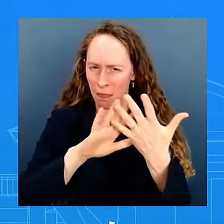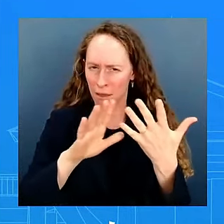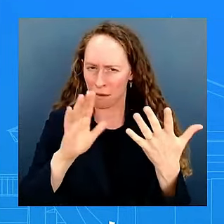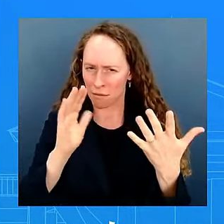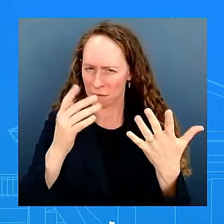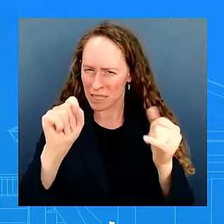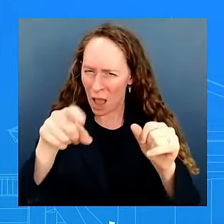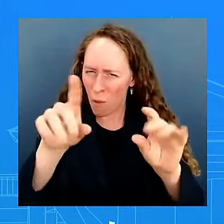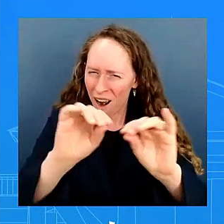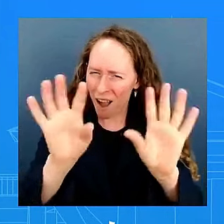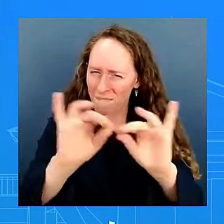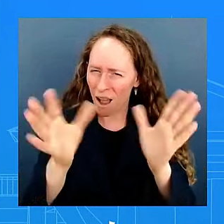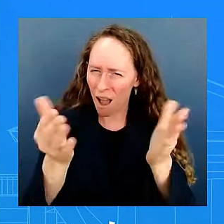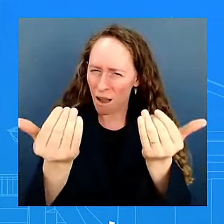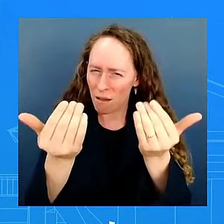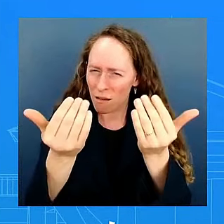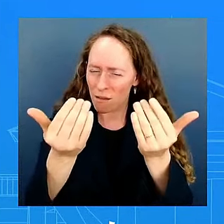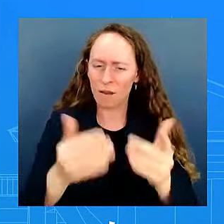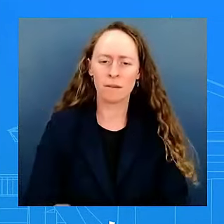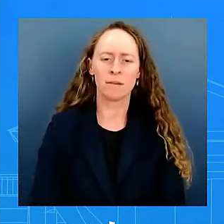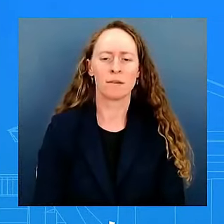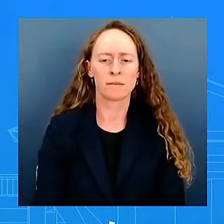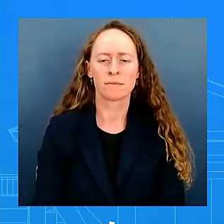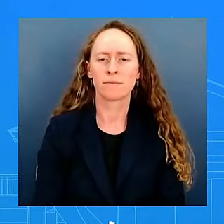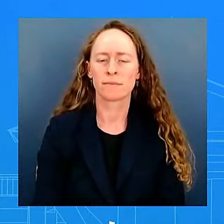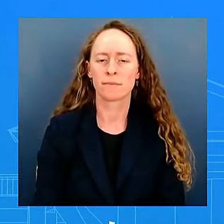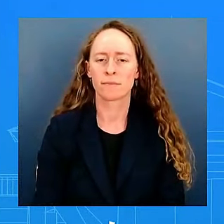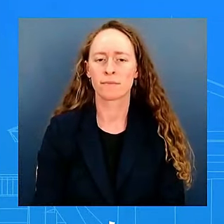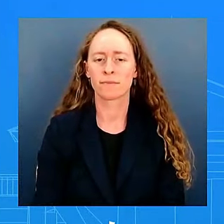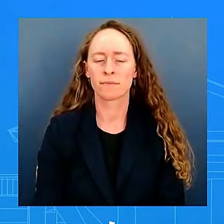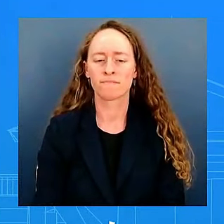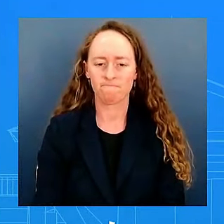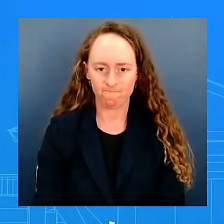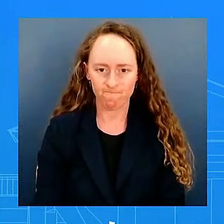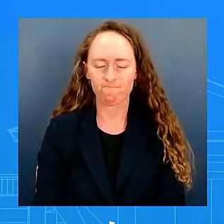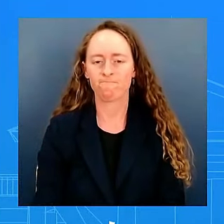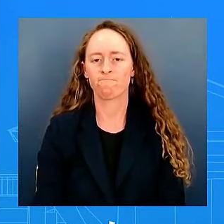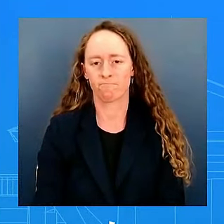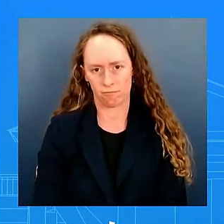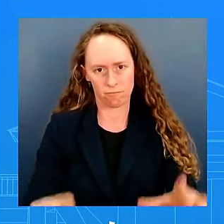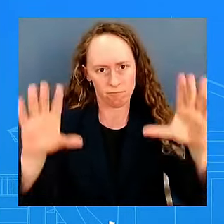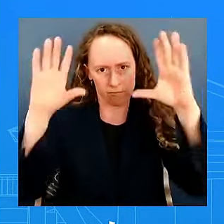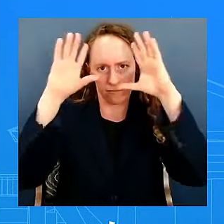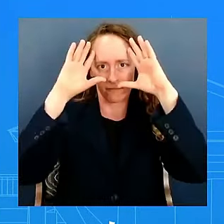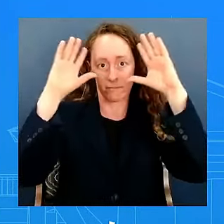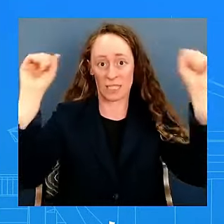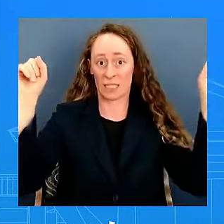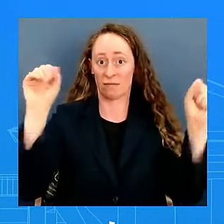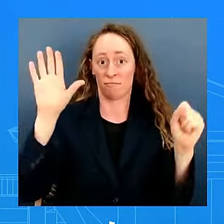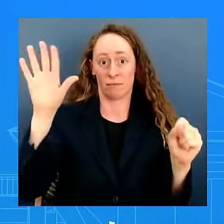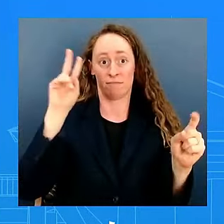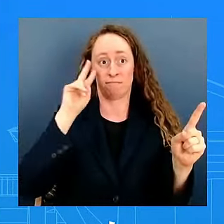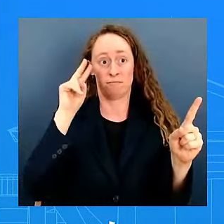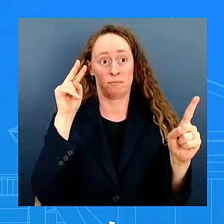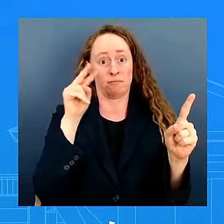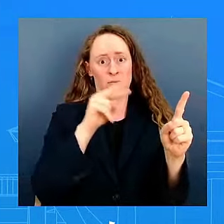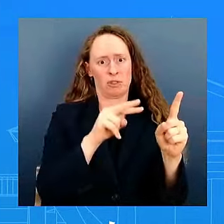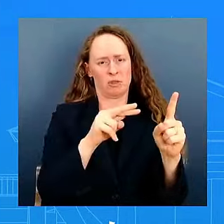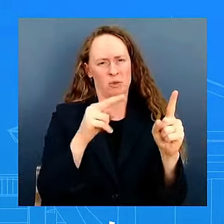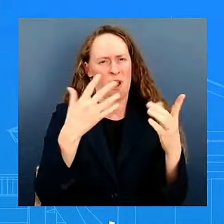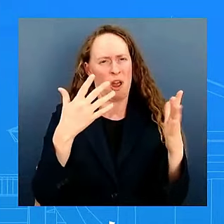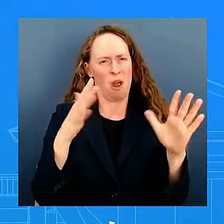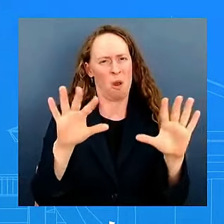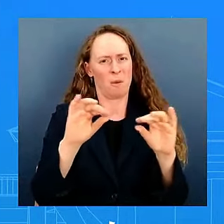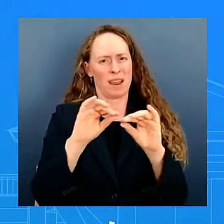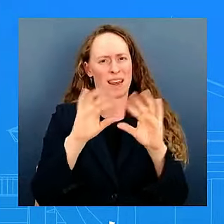he wants to make sure uh that and it isn't vital that u.s deal uh is to remain an american steel company and that is